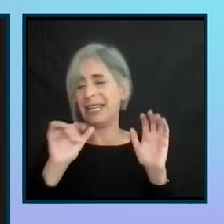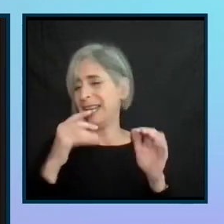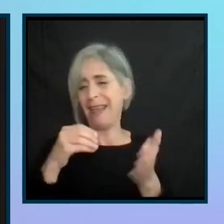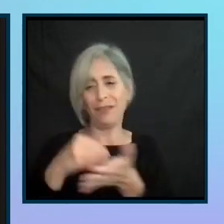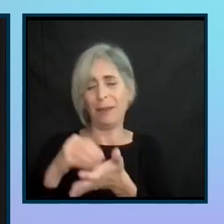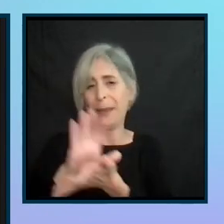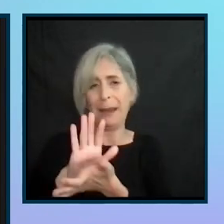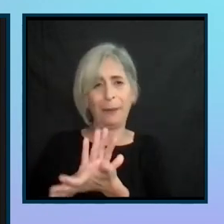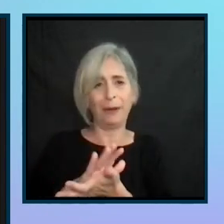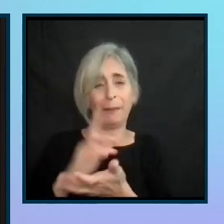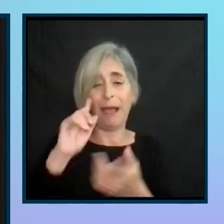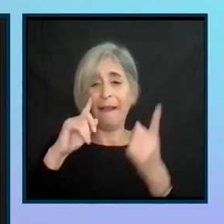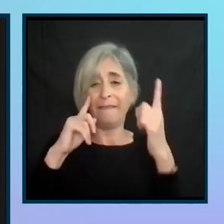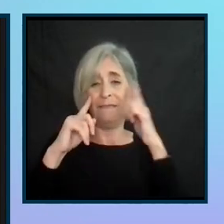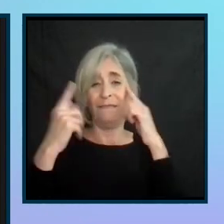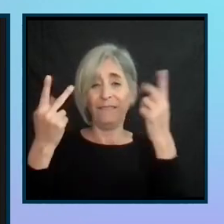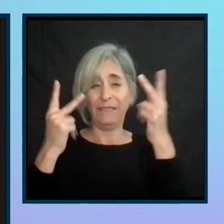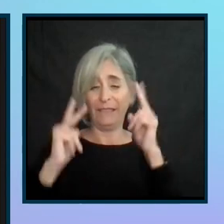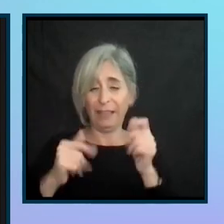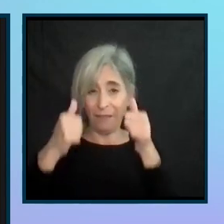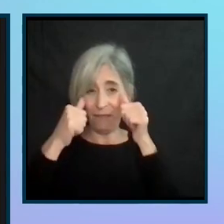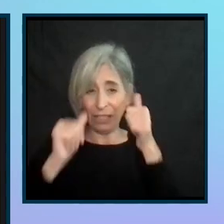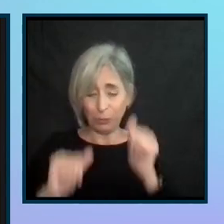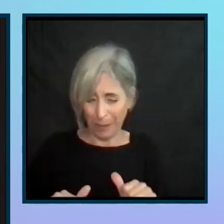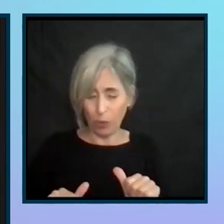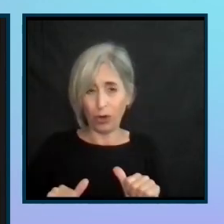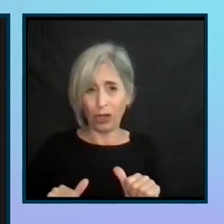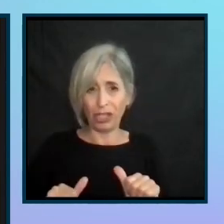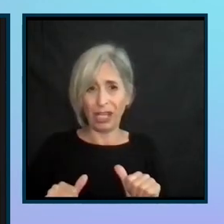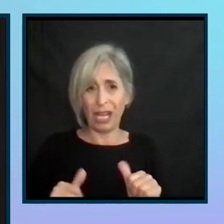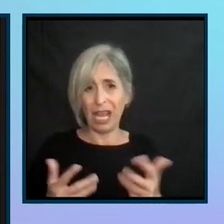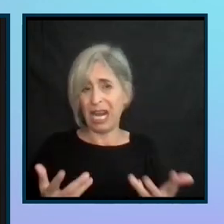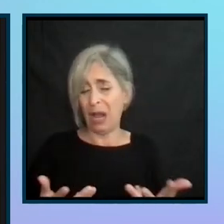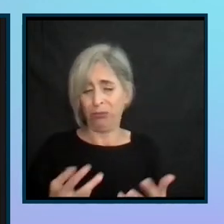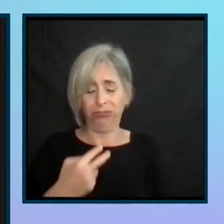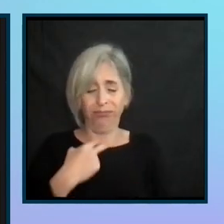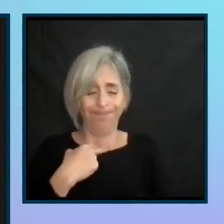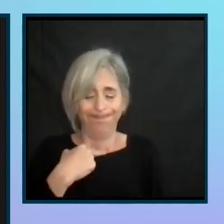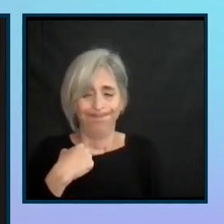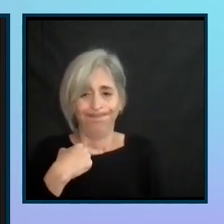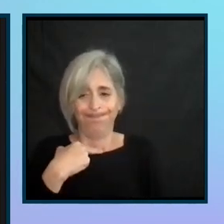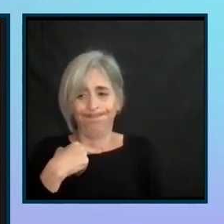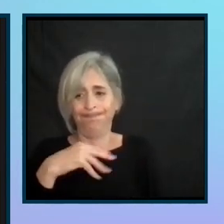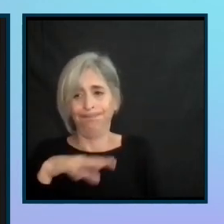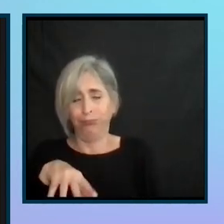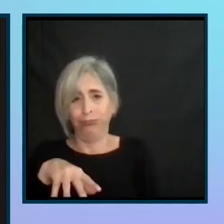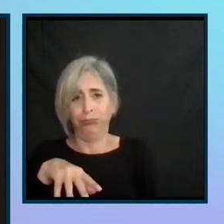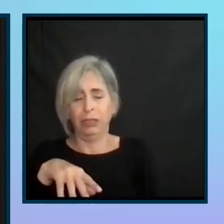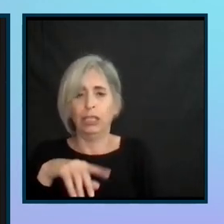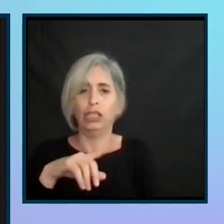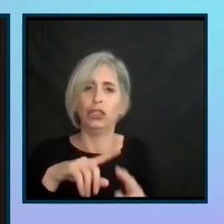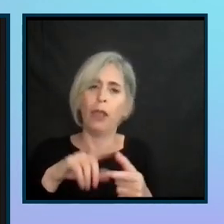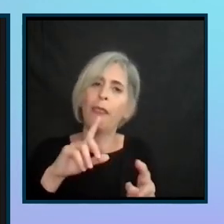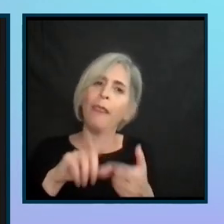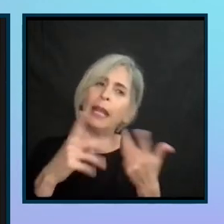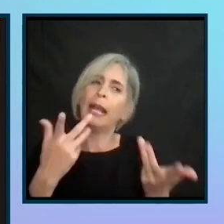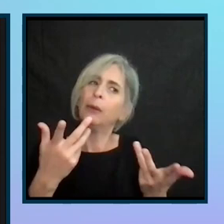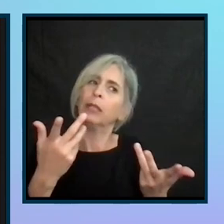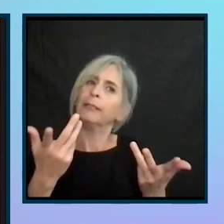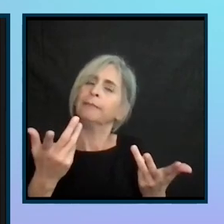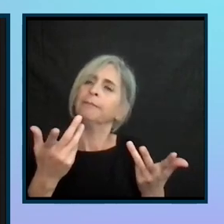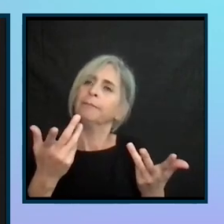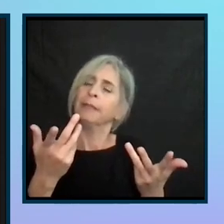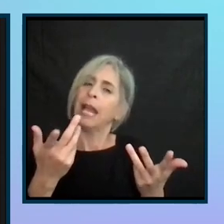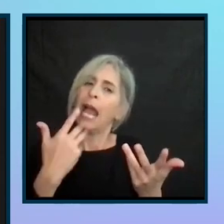vision got worse. And I needed to get out of my doldrum. And so I started to get into blind organizations and